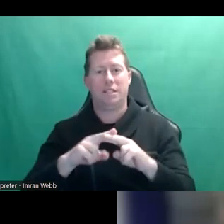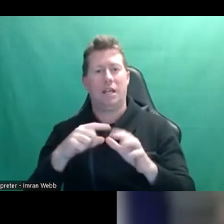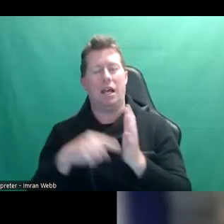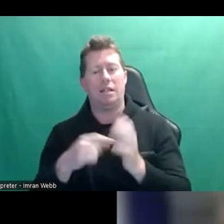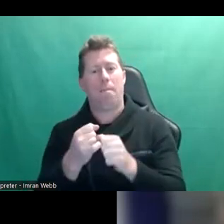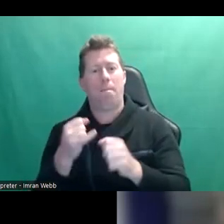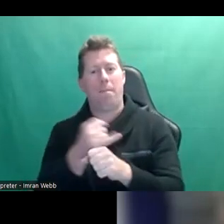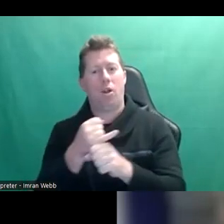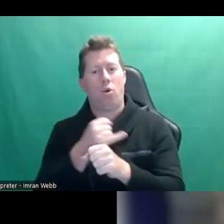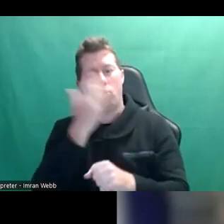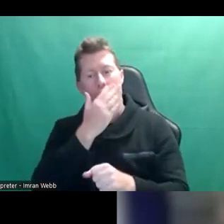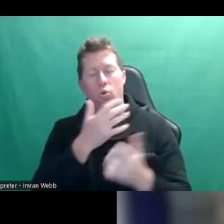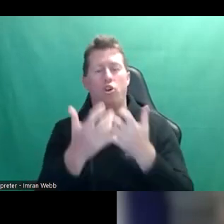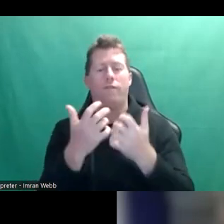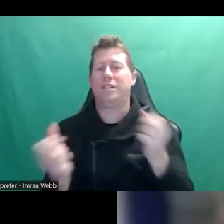the University of Sydney.